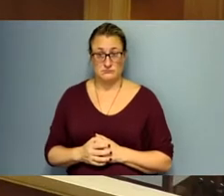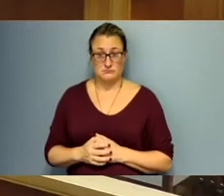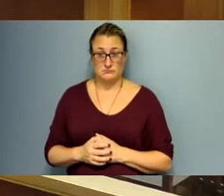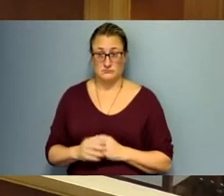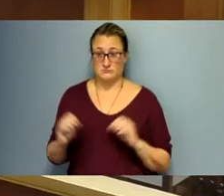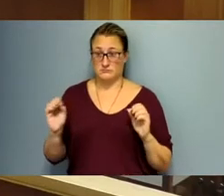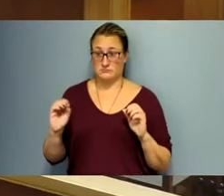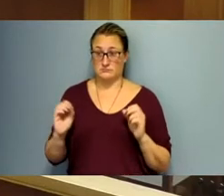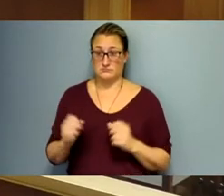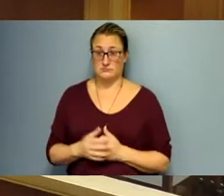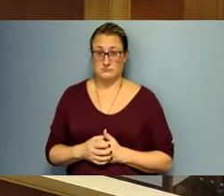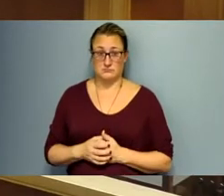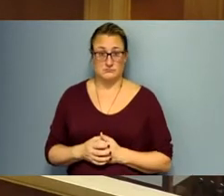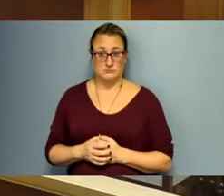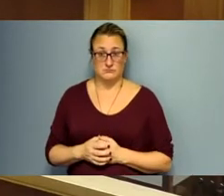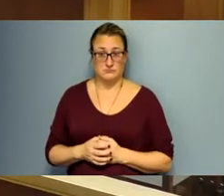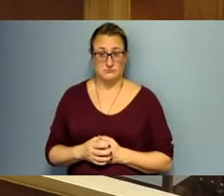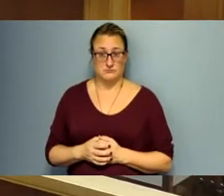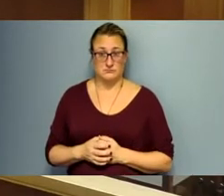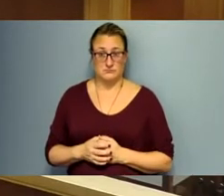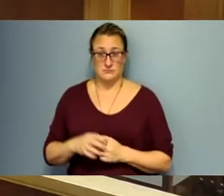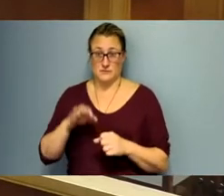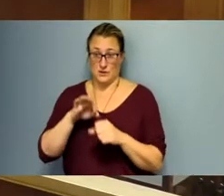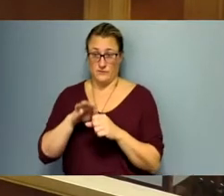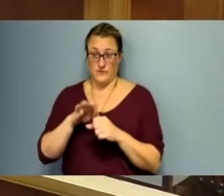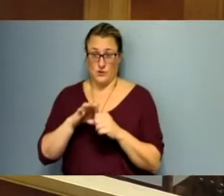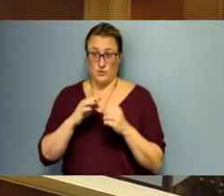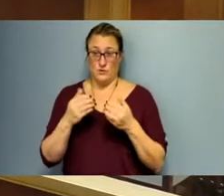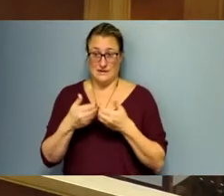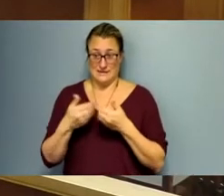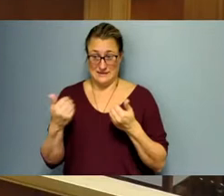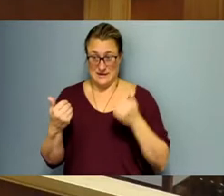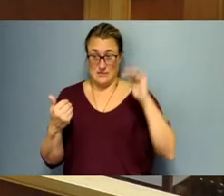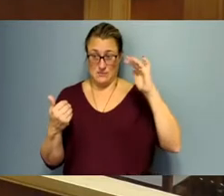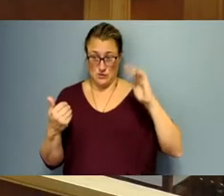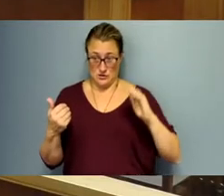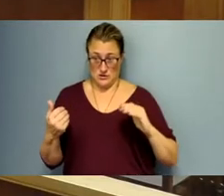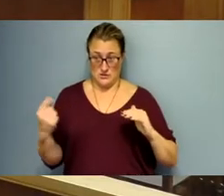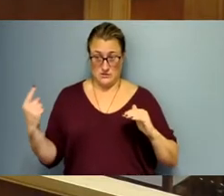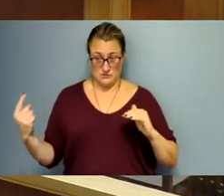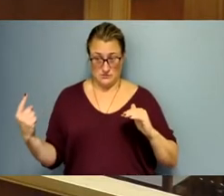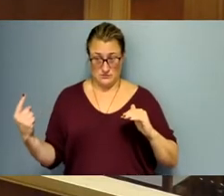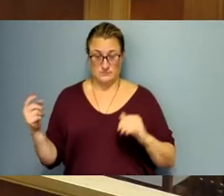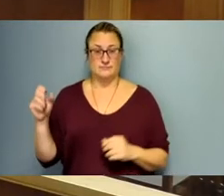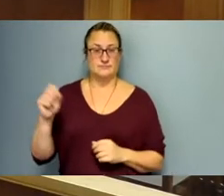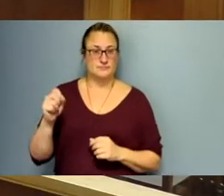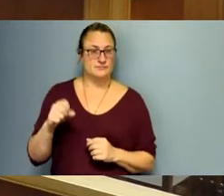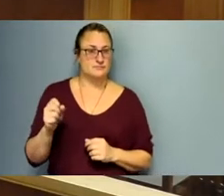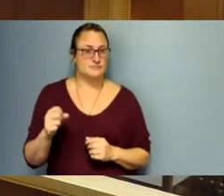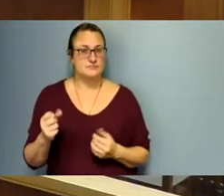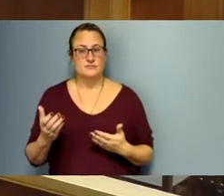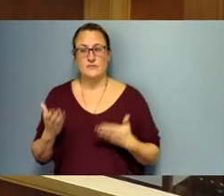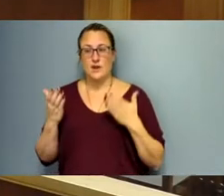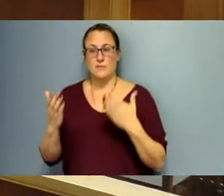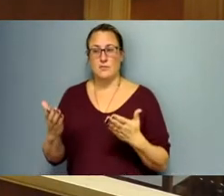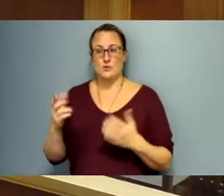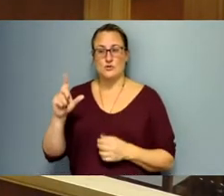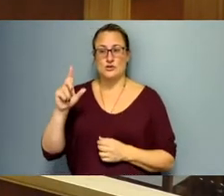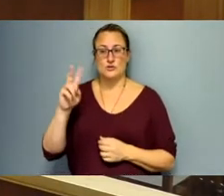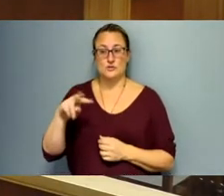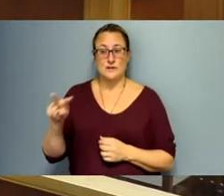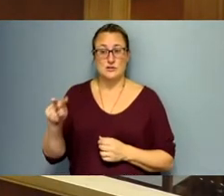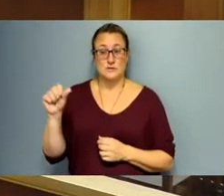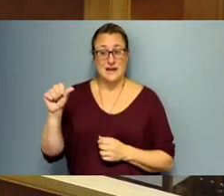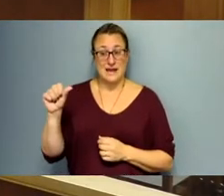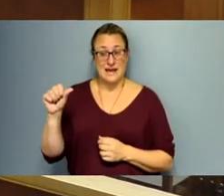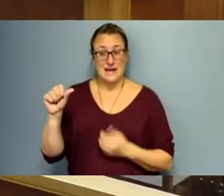Nope. Do we vote on these separately, Mr. Chairman? Make a motion on, does anyone make a motion on 22 A? So moved.